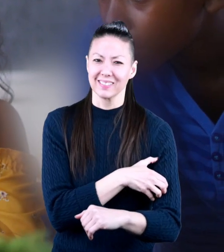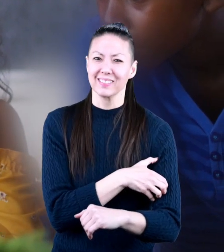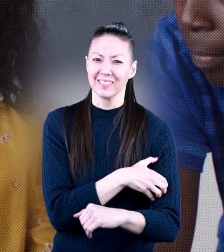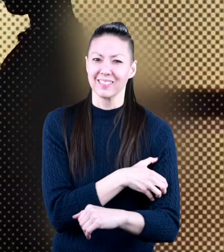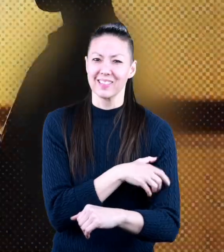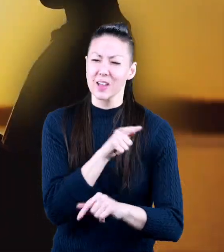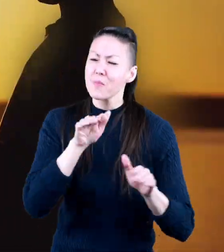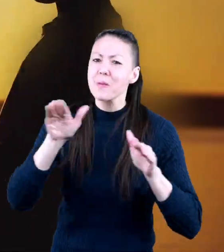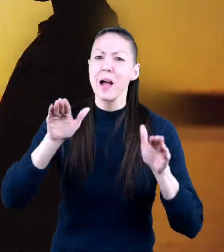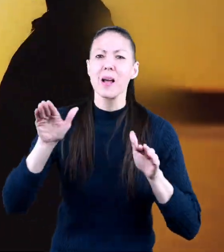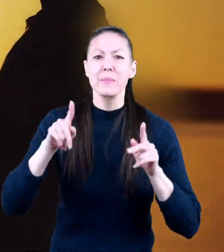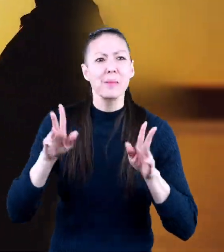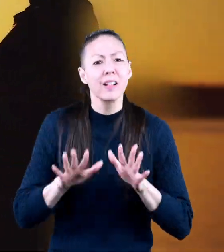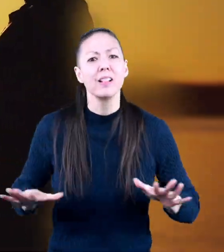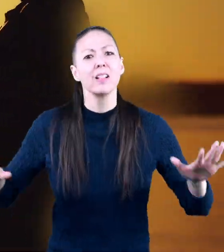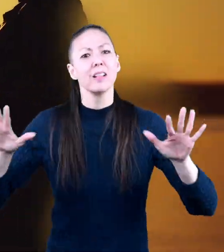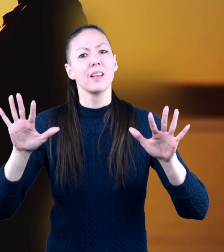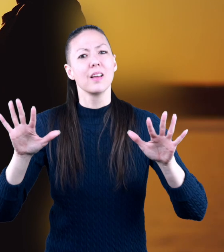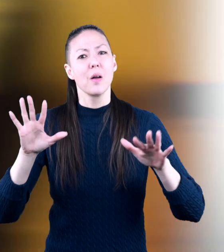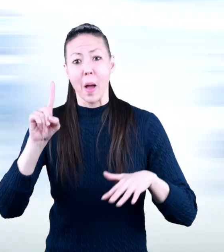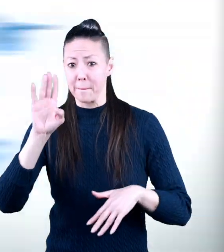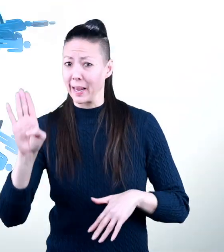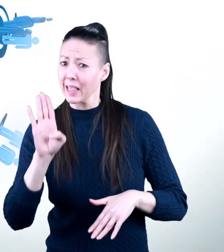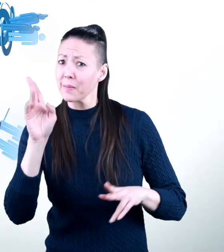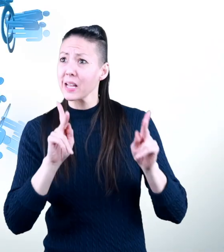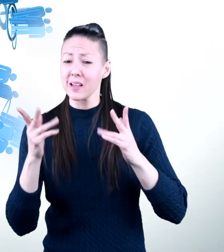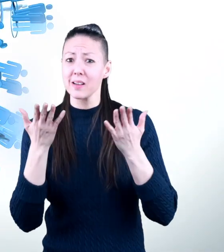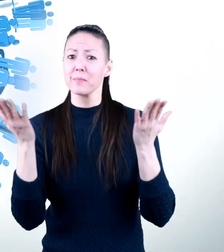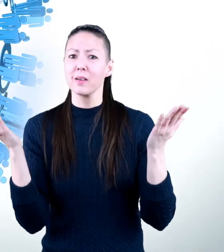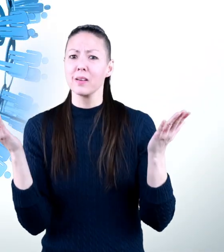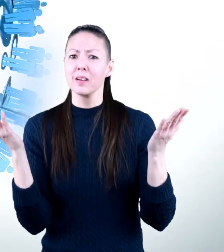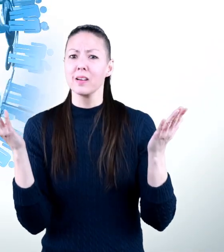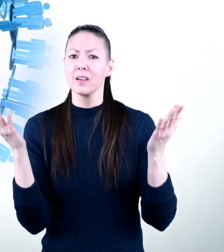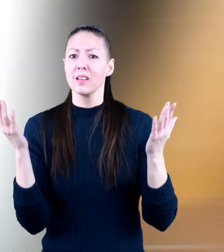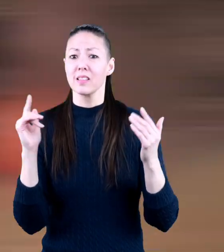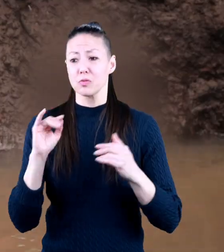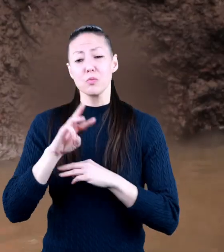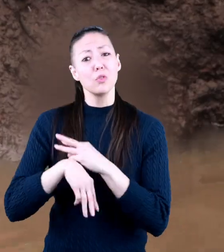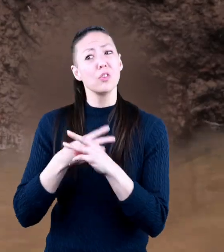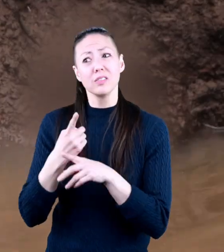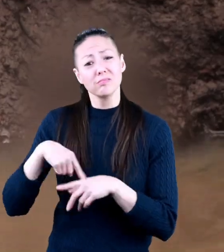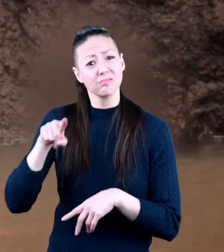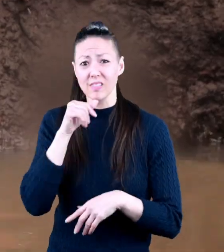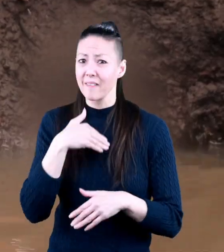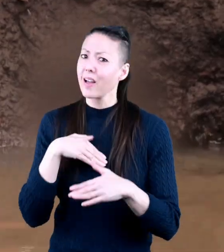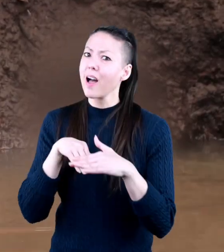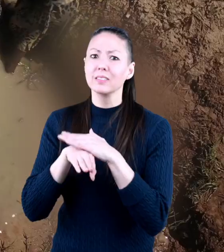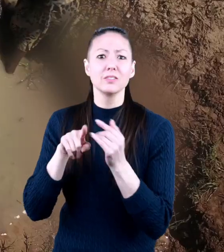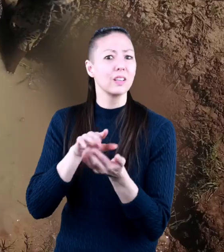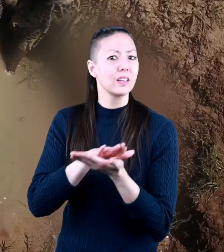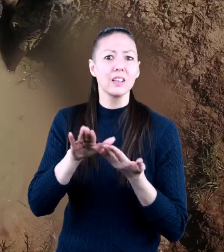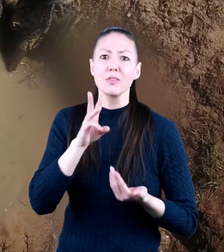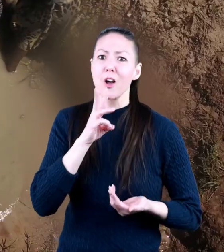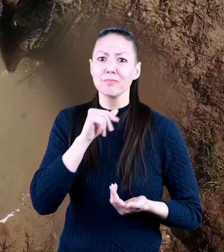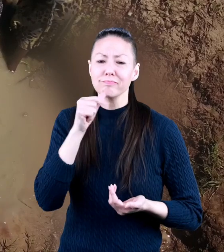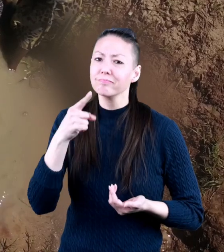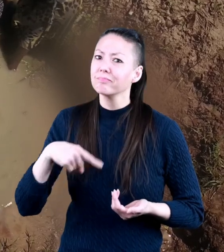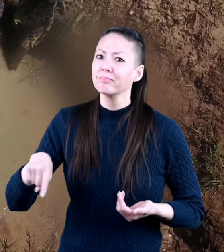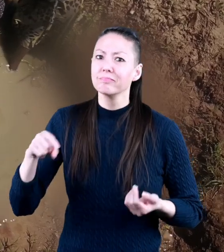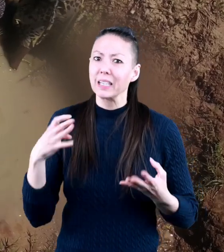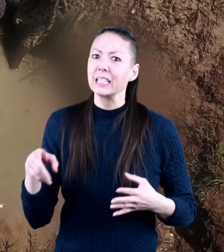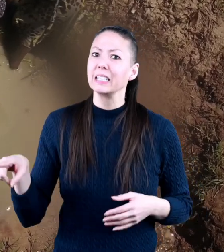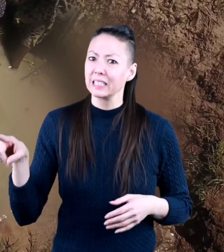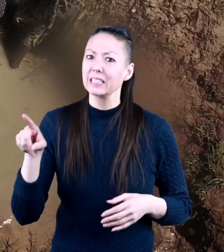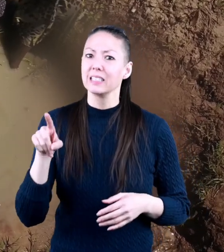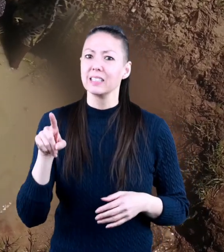you can remind others that over one billion people in the world don't have access to clean water